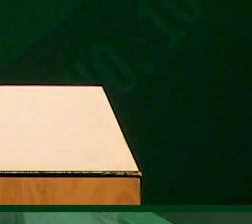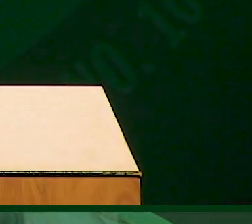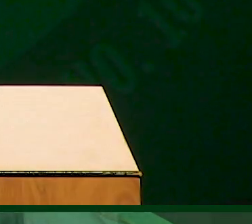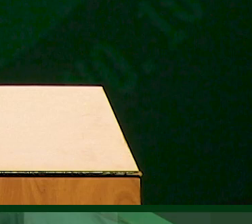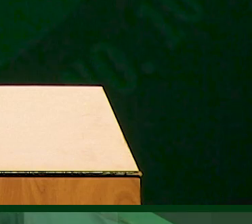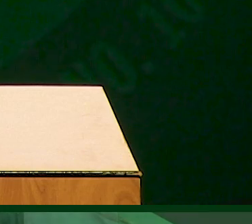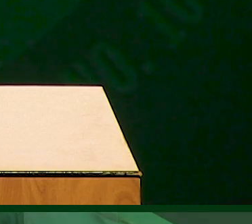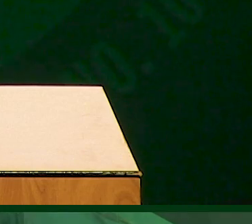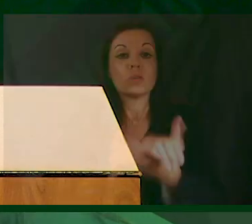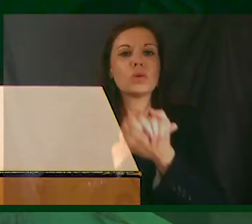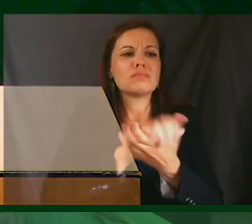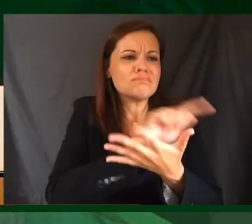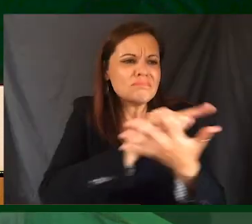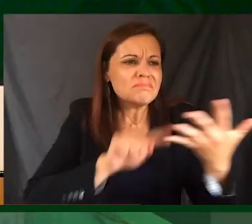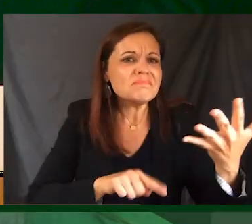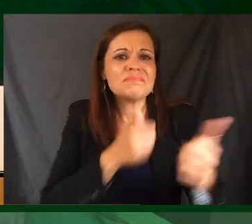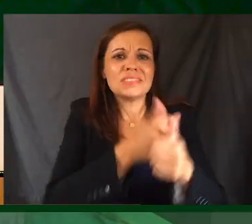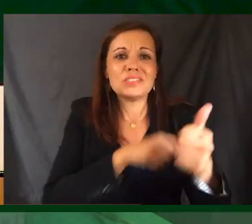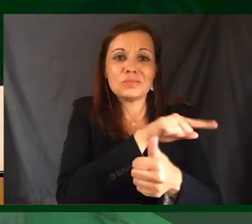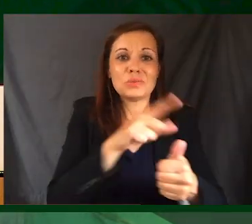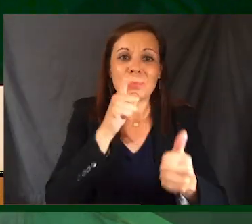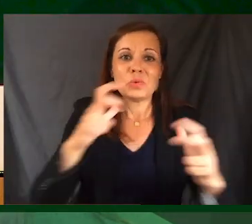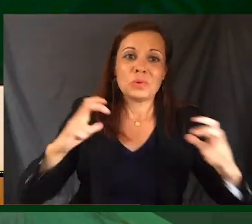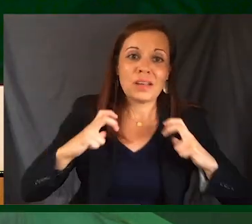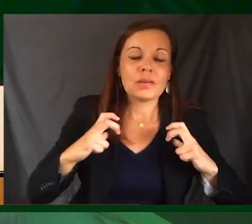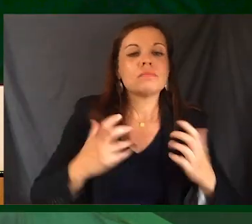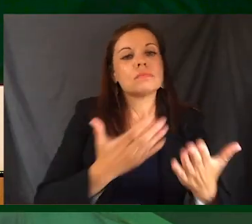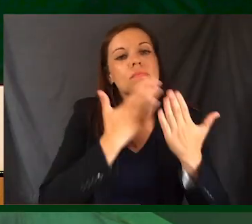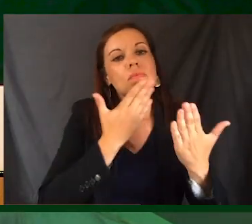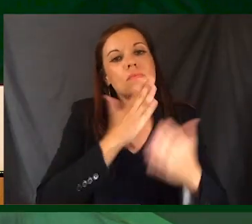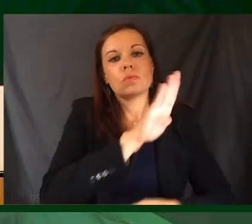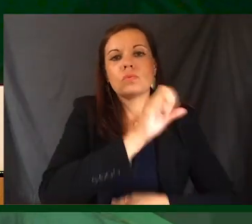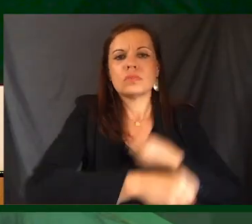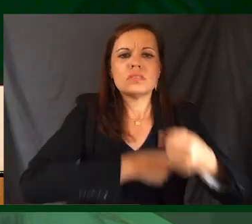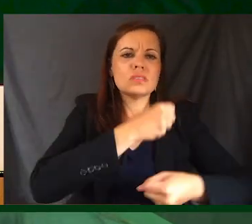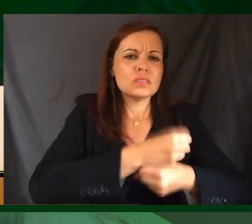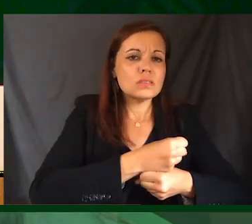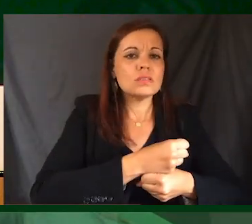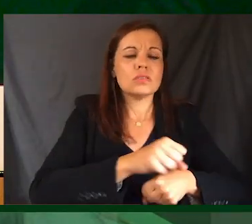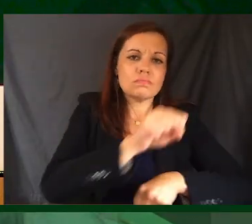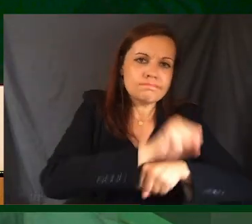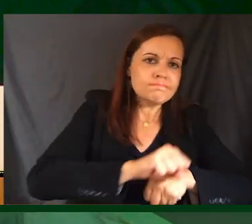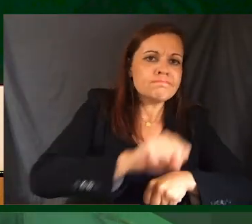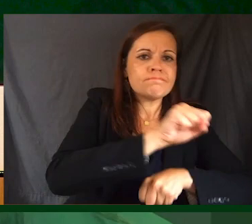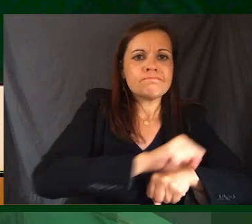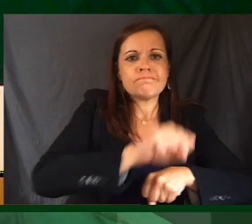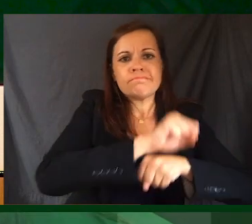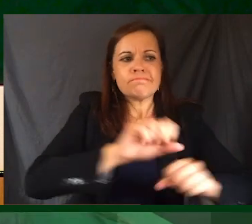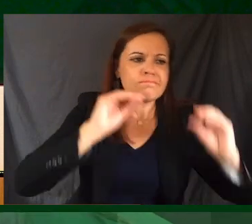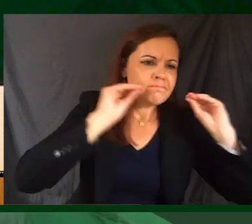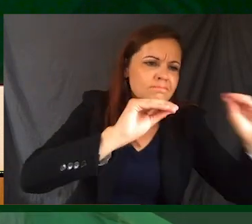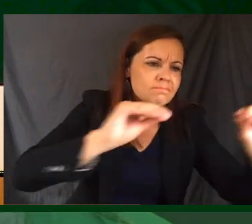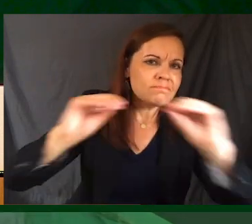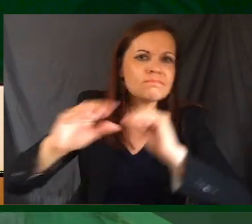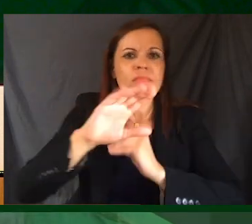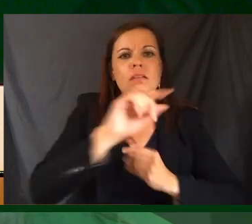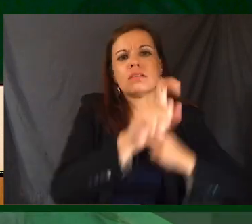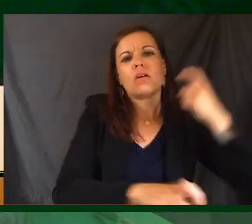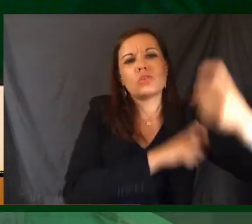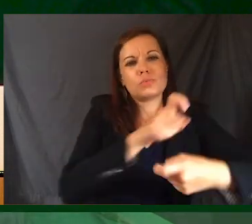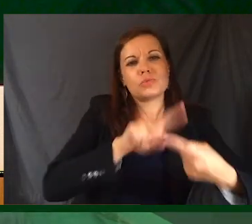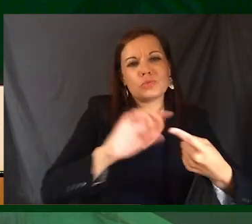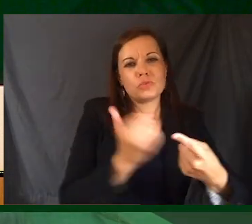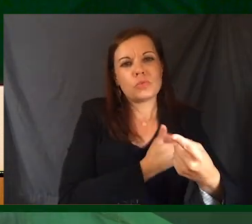Congratulations to each of you, and thank you for your years of service and countless contributions to the academic